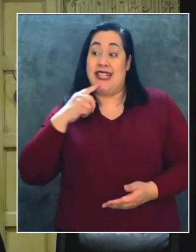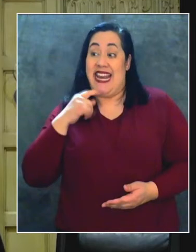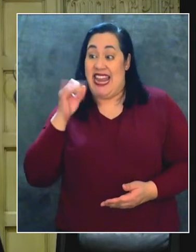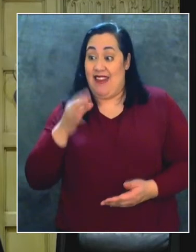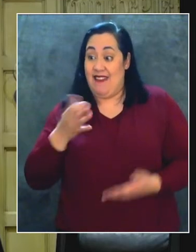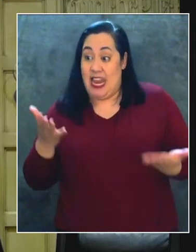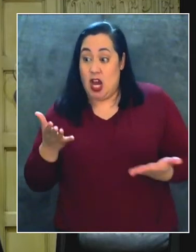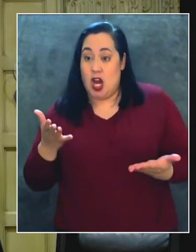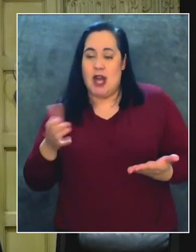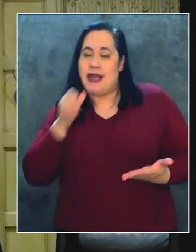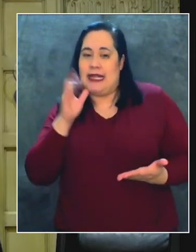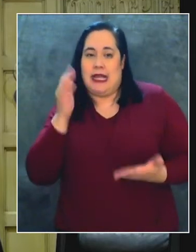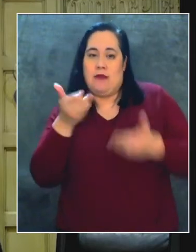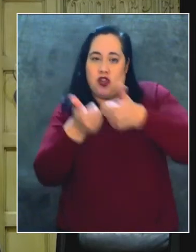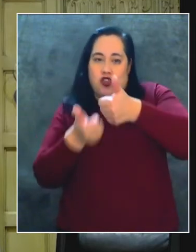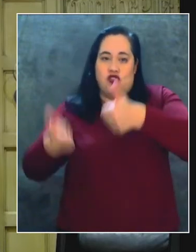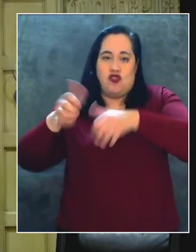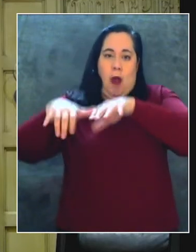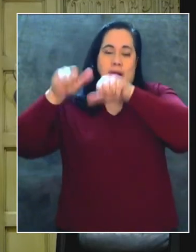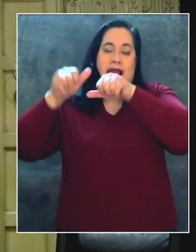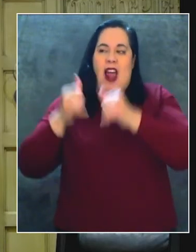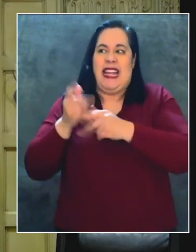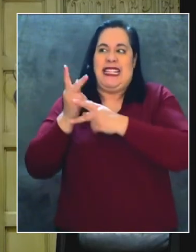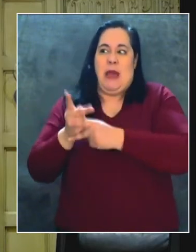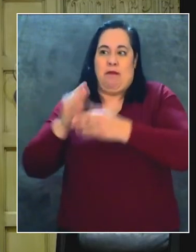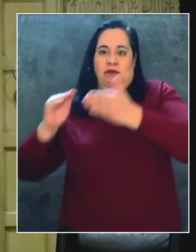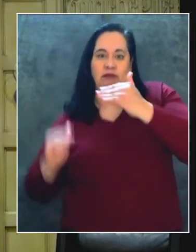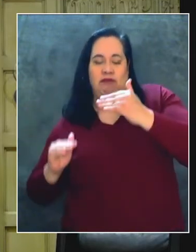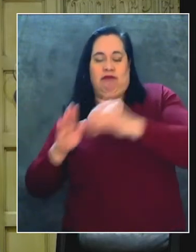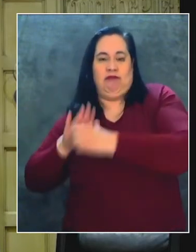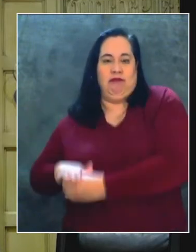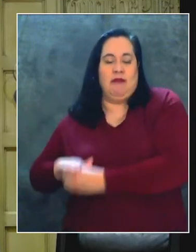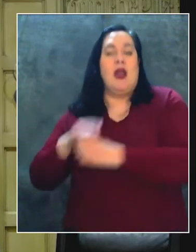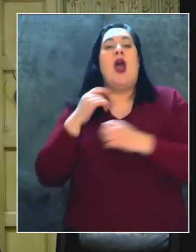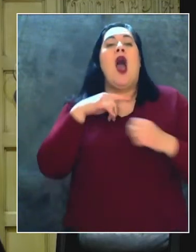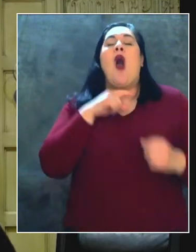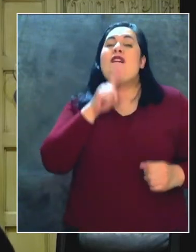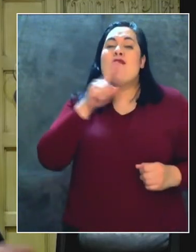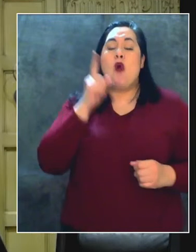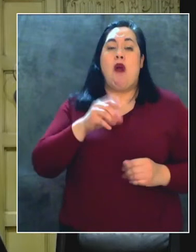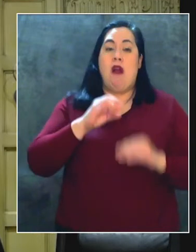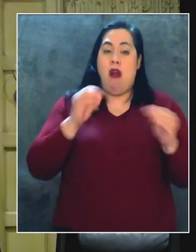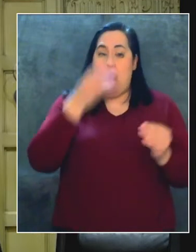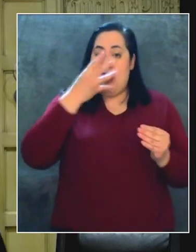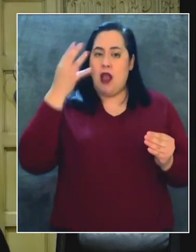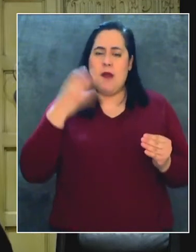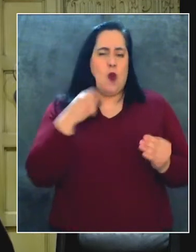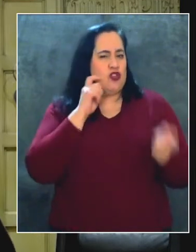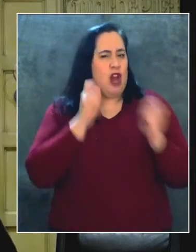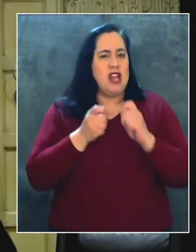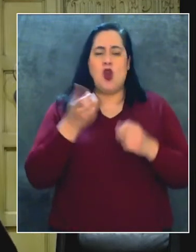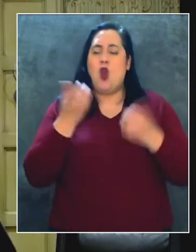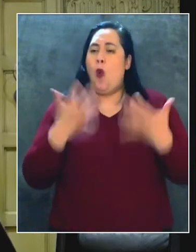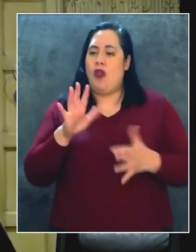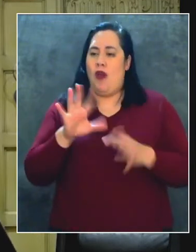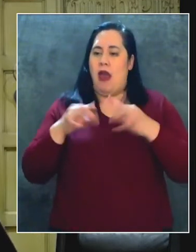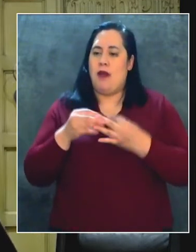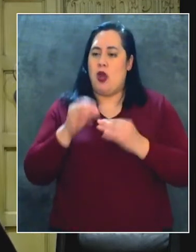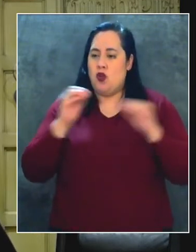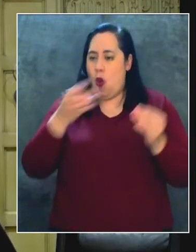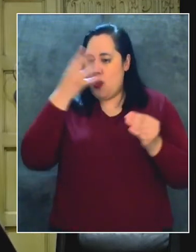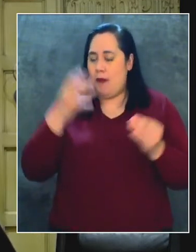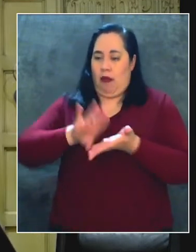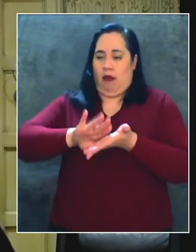Let's keep it that way in terms of undocumented. Some of the rules were changed in this so that families are not disqualified. Obviously, that direct